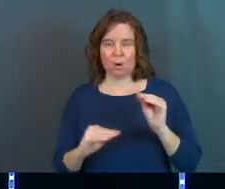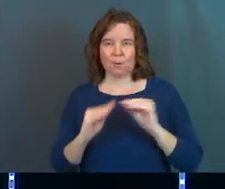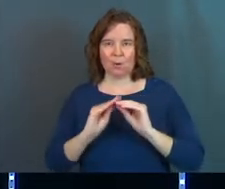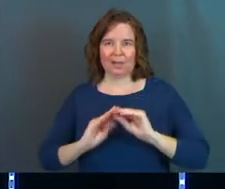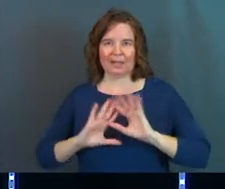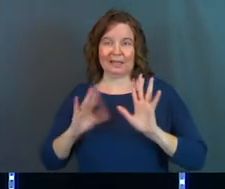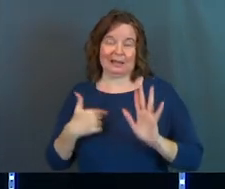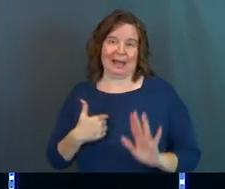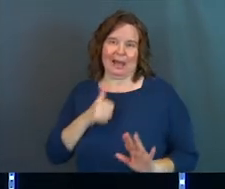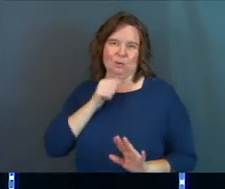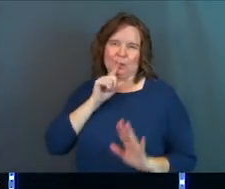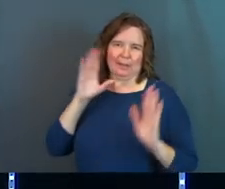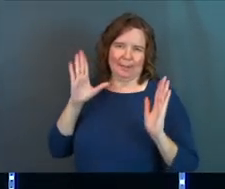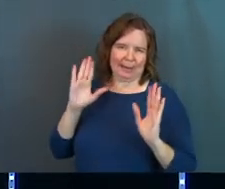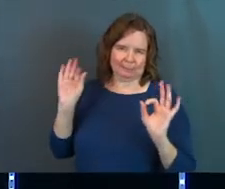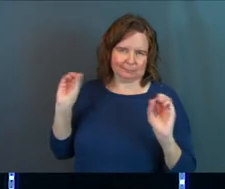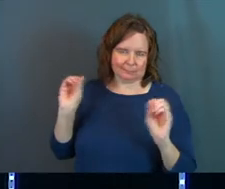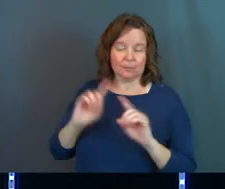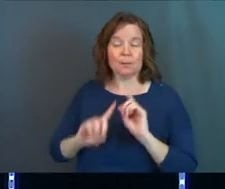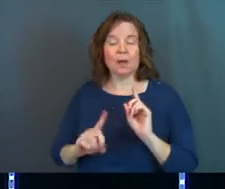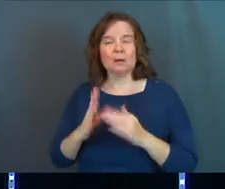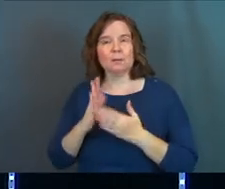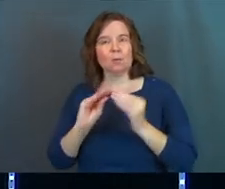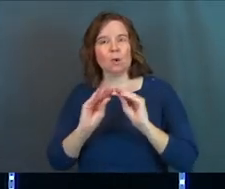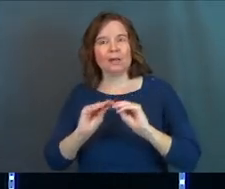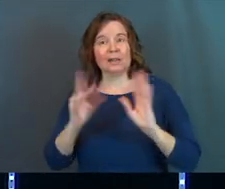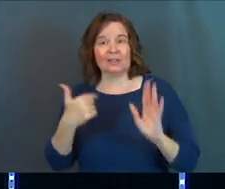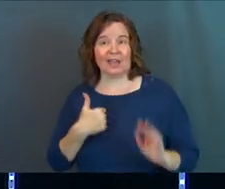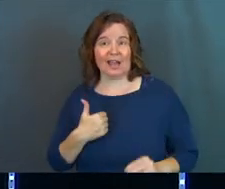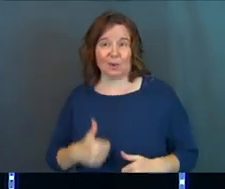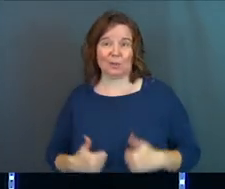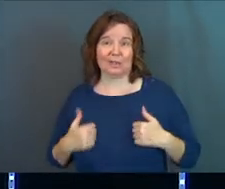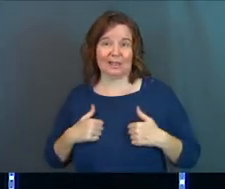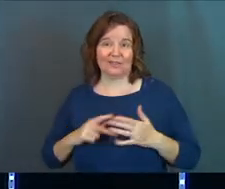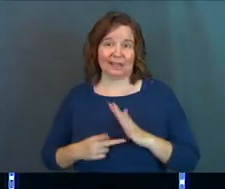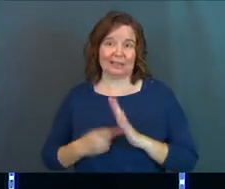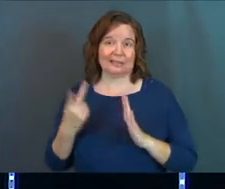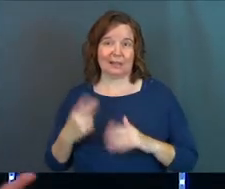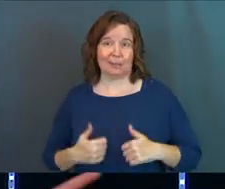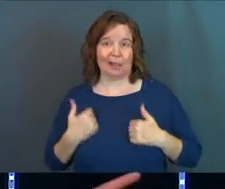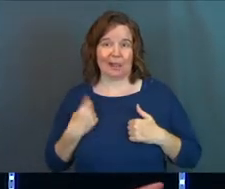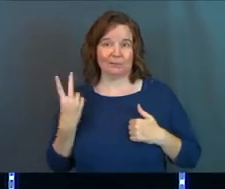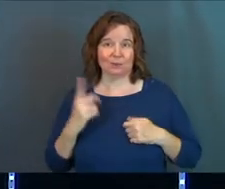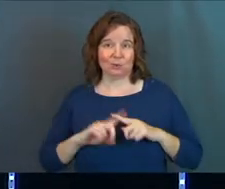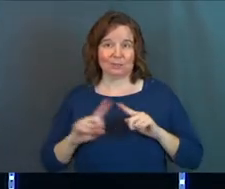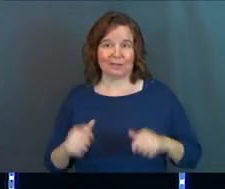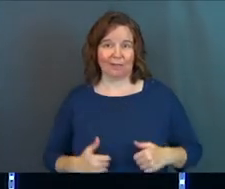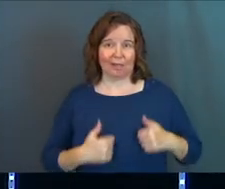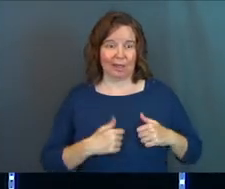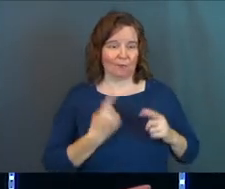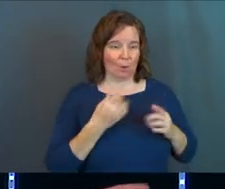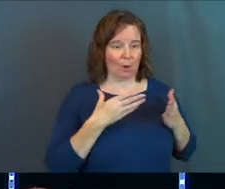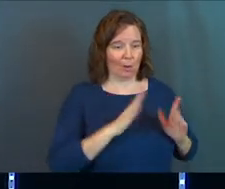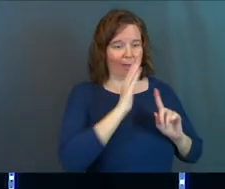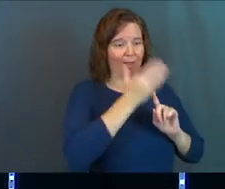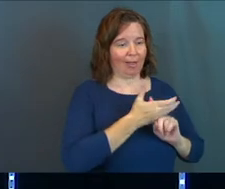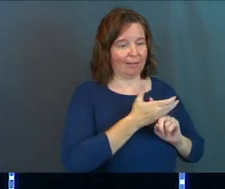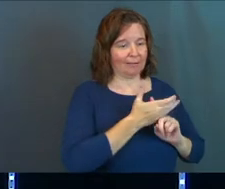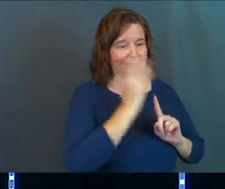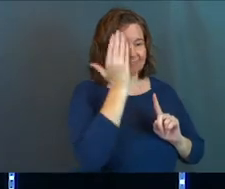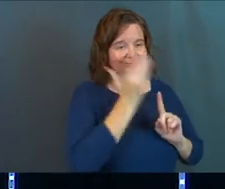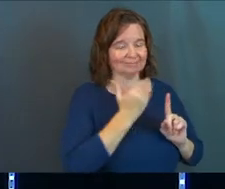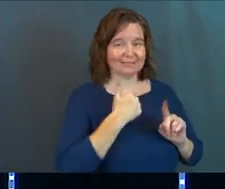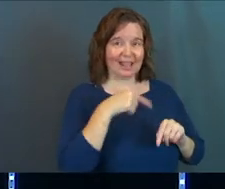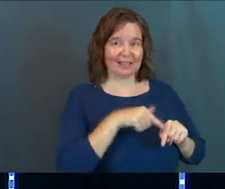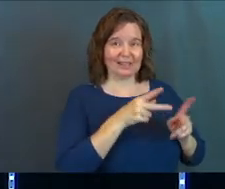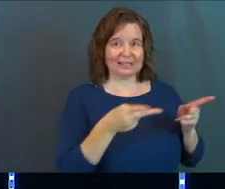more clear, not that I was really paying attention, but started to become more clear that I was living a double life. Have you ever lived a double life? You're one